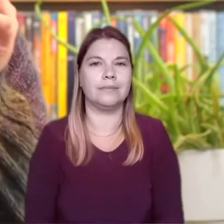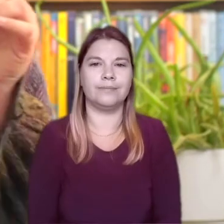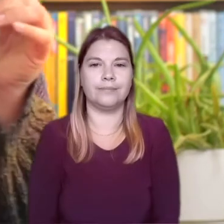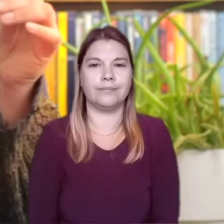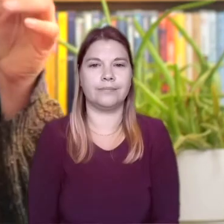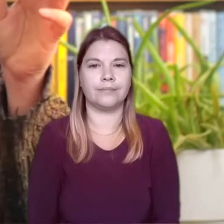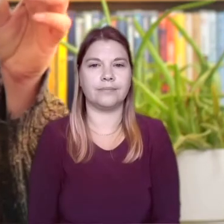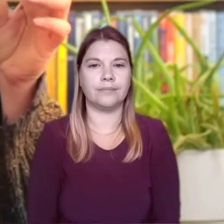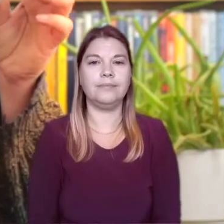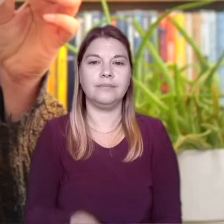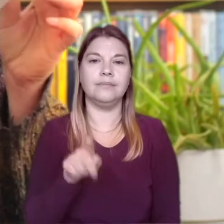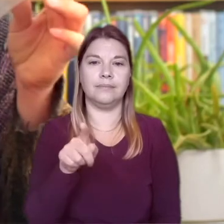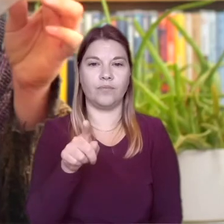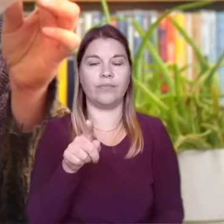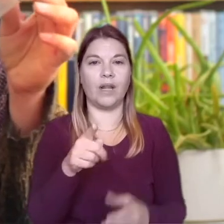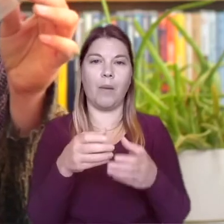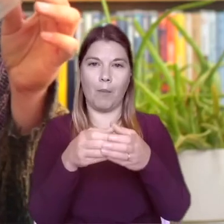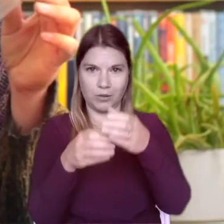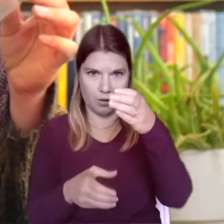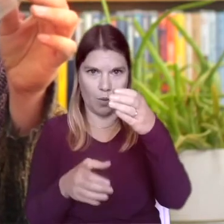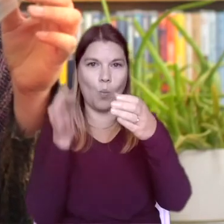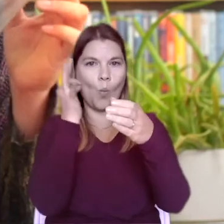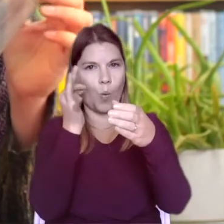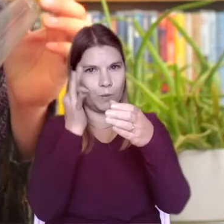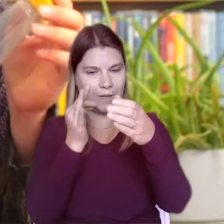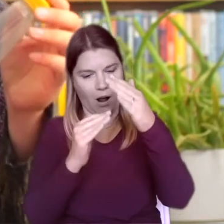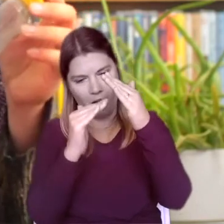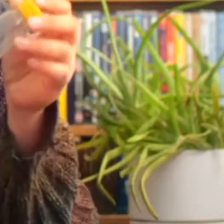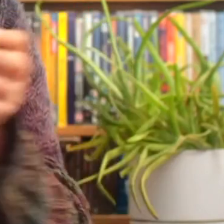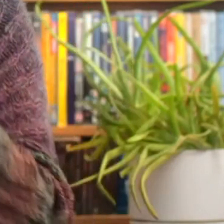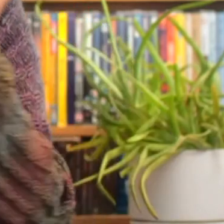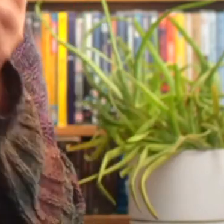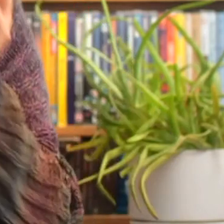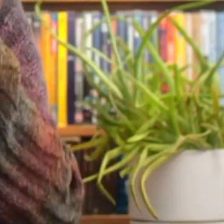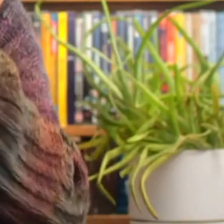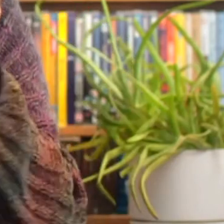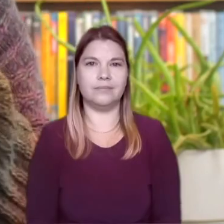I'm picking up a clear bottle half full of water let's listen to how it sounds